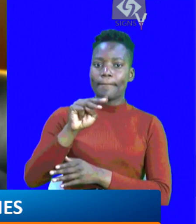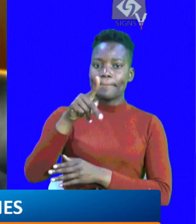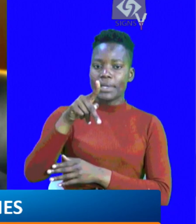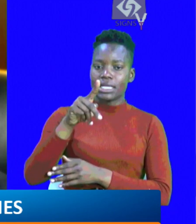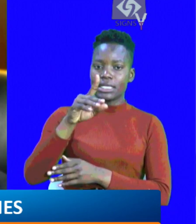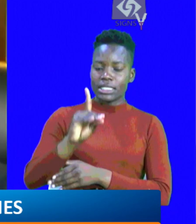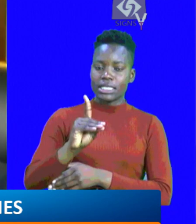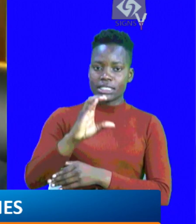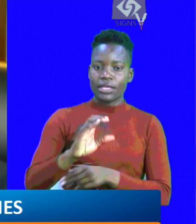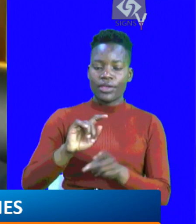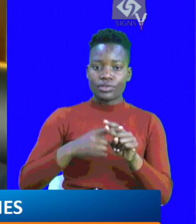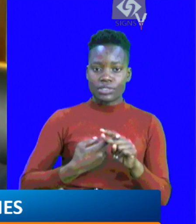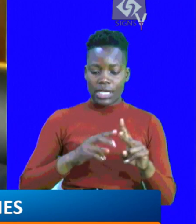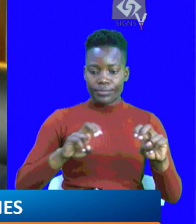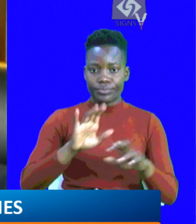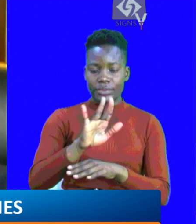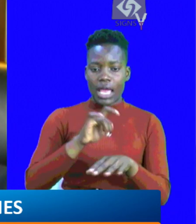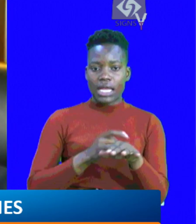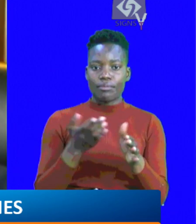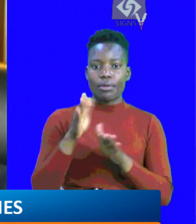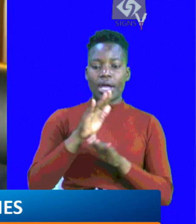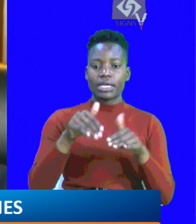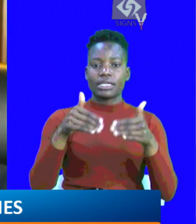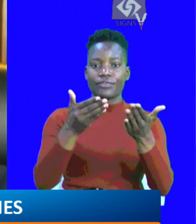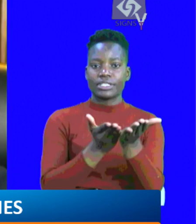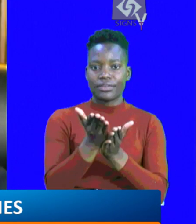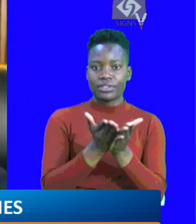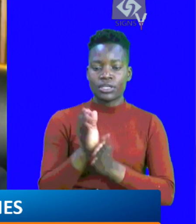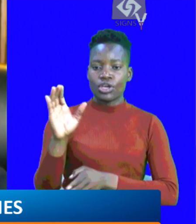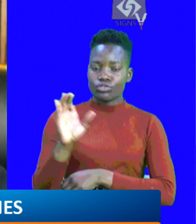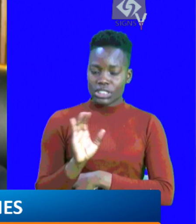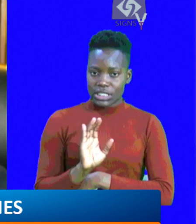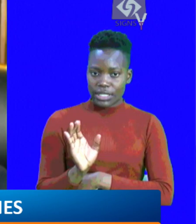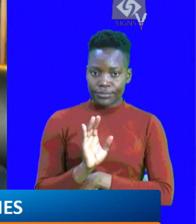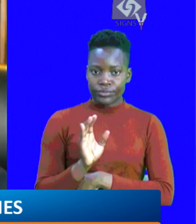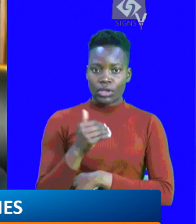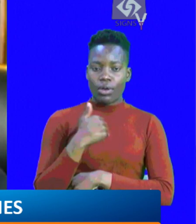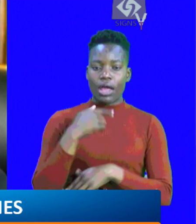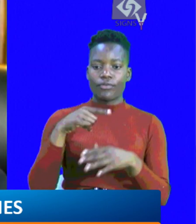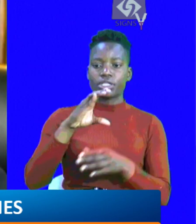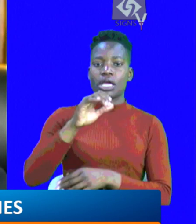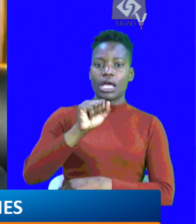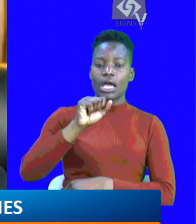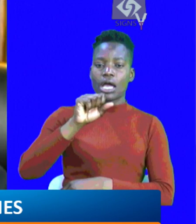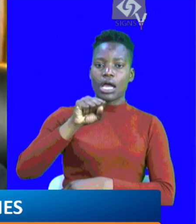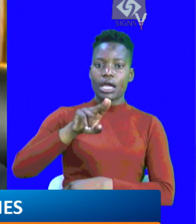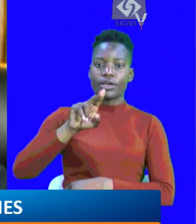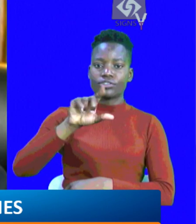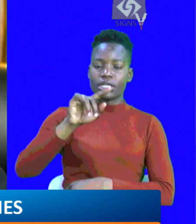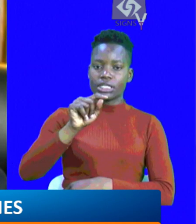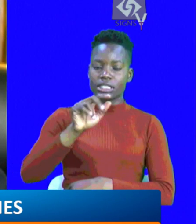KMPDC to commence their inspections. As we embark on delivering services to citizens,